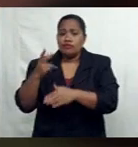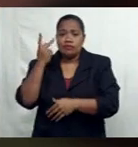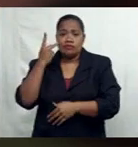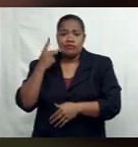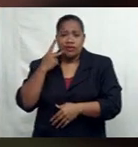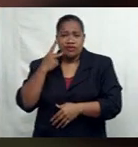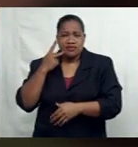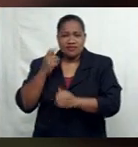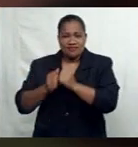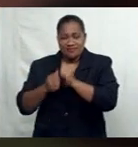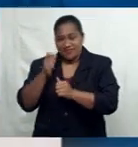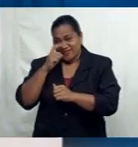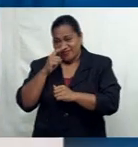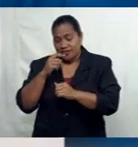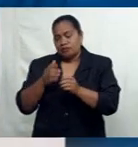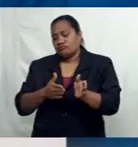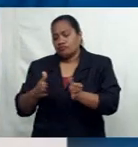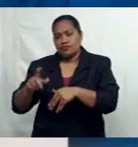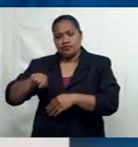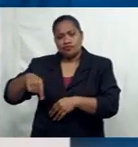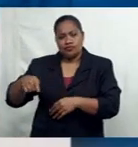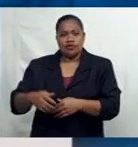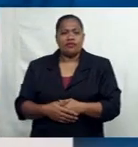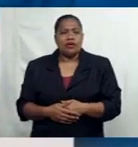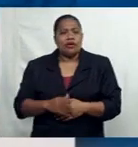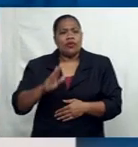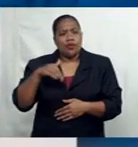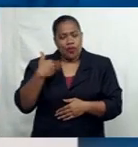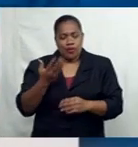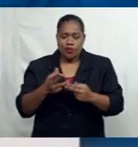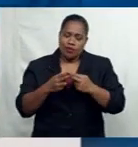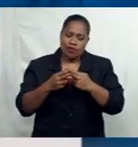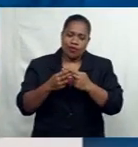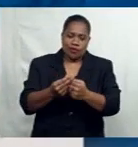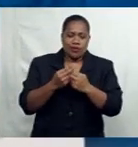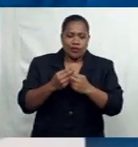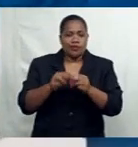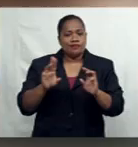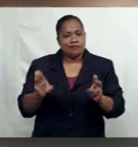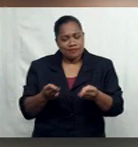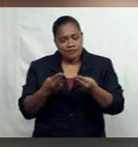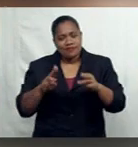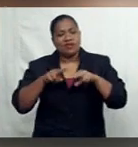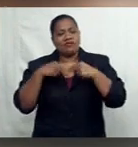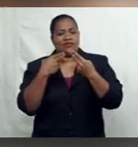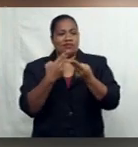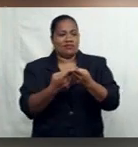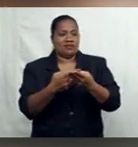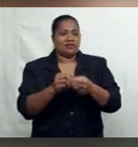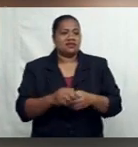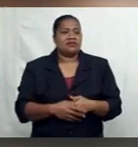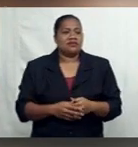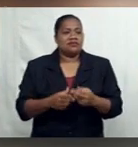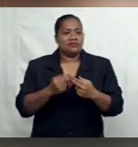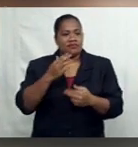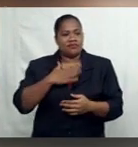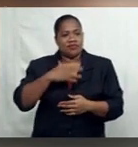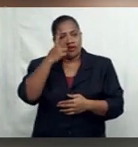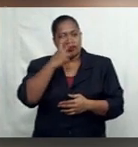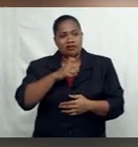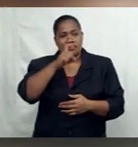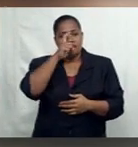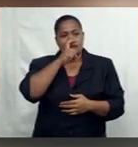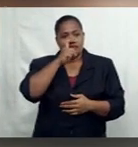Apu Kuki Nalawa was always surrounded with music and family. My musical taste was influenced by my older sisters because